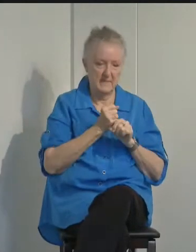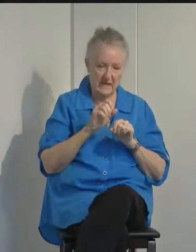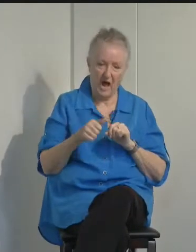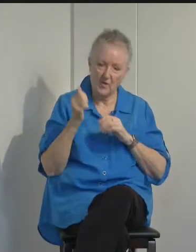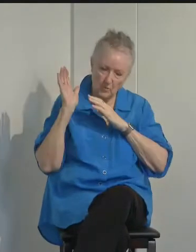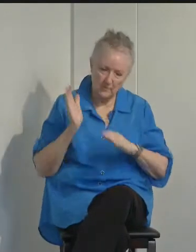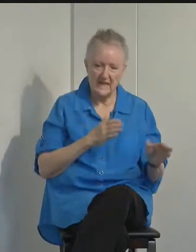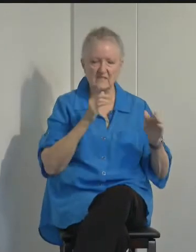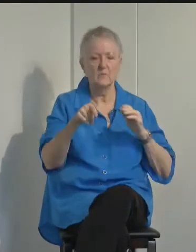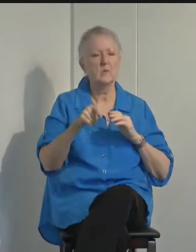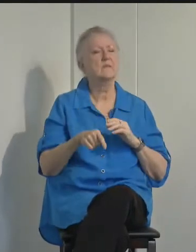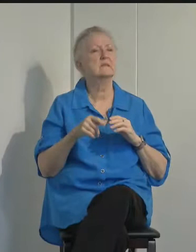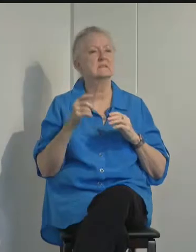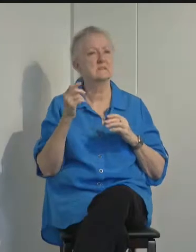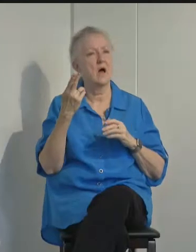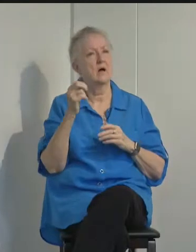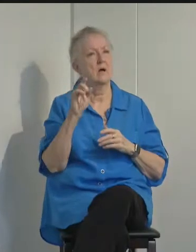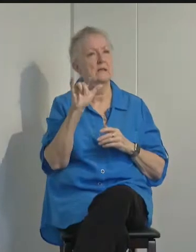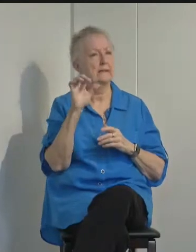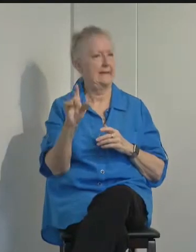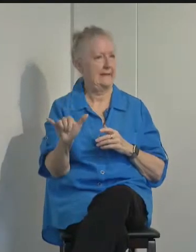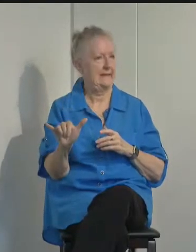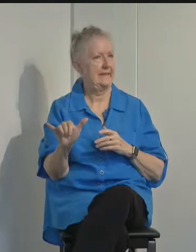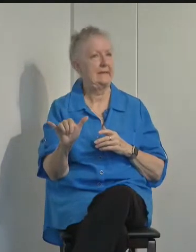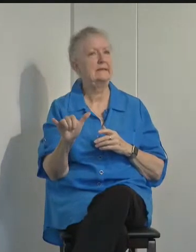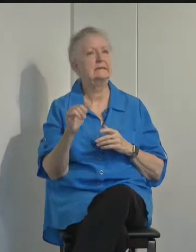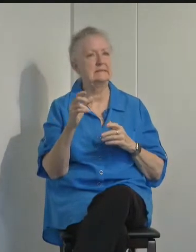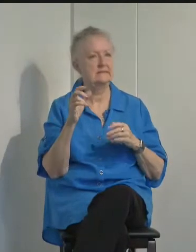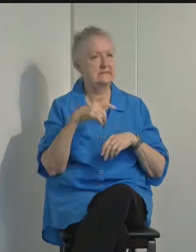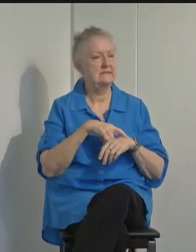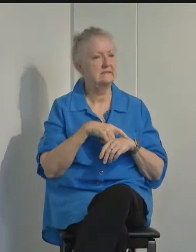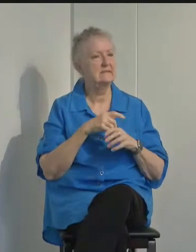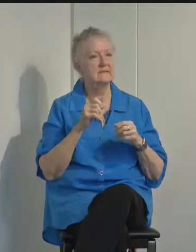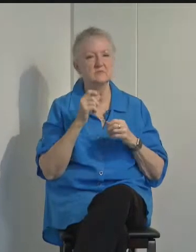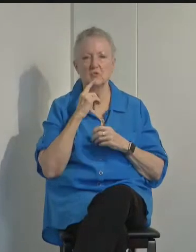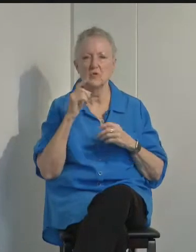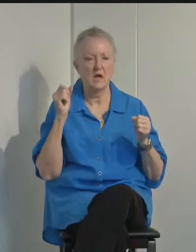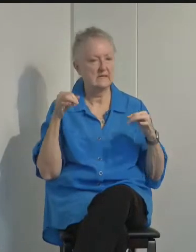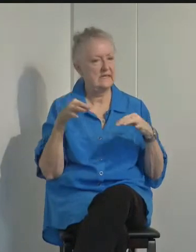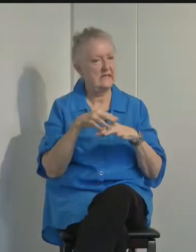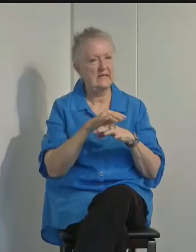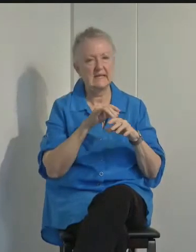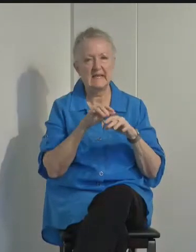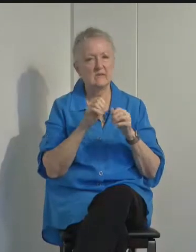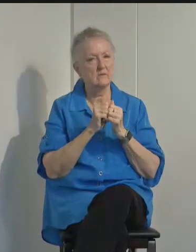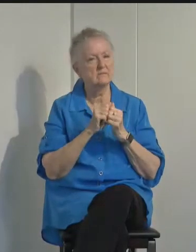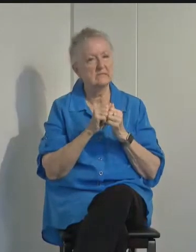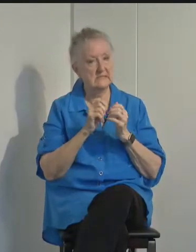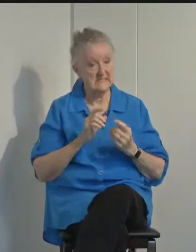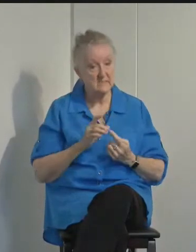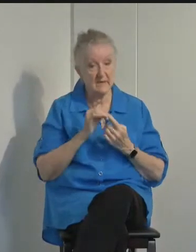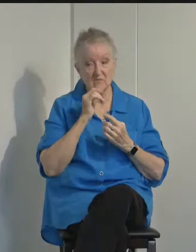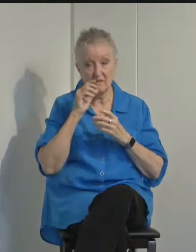plans for this holiday season. Do not gather, especially not indoors.